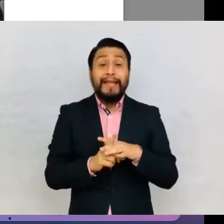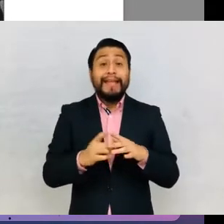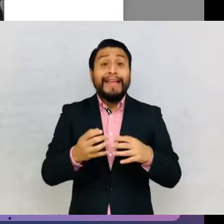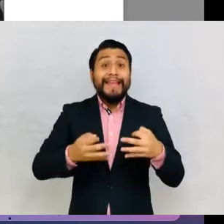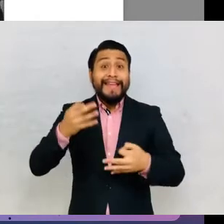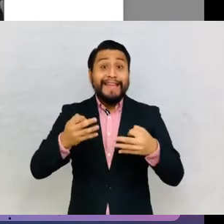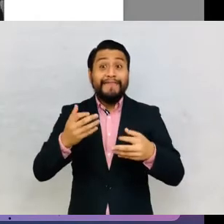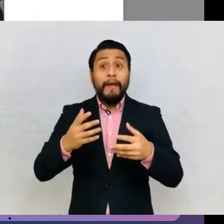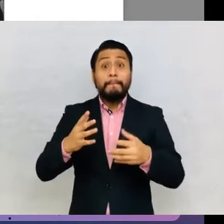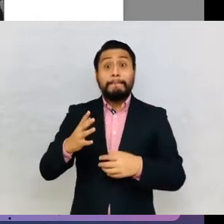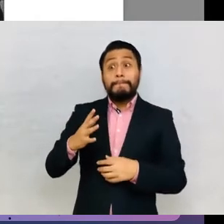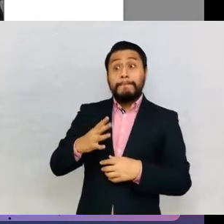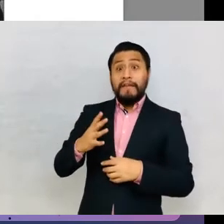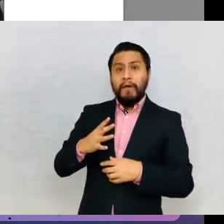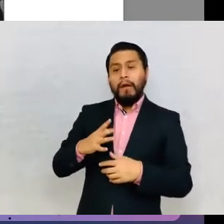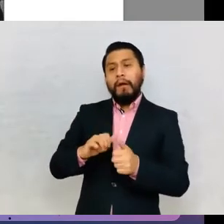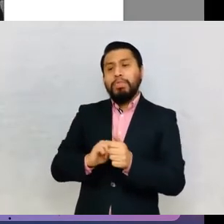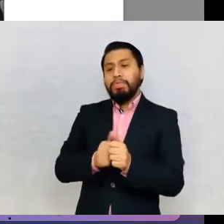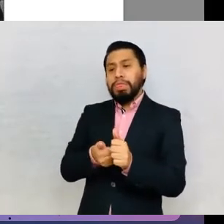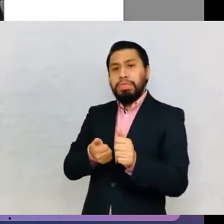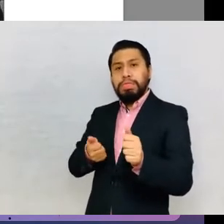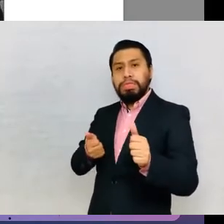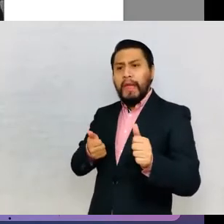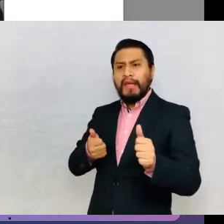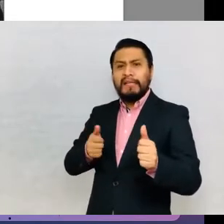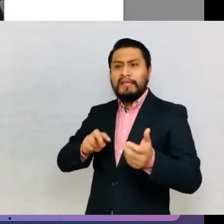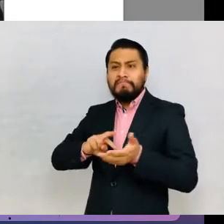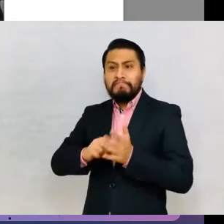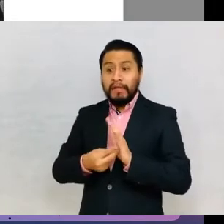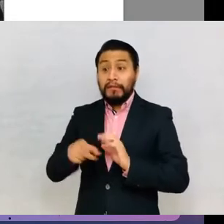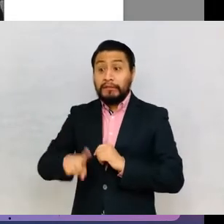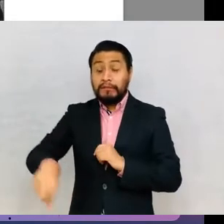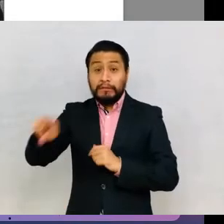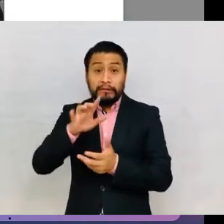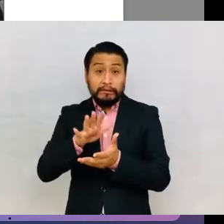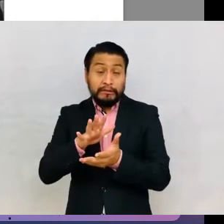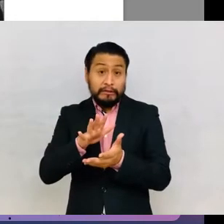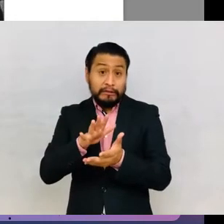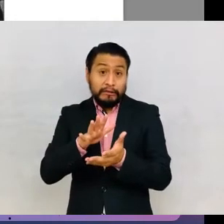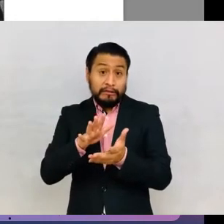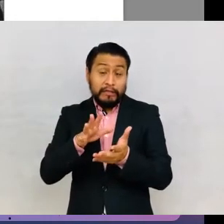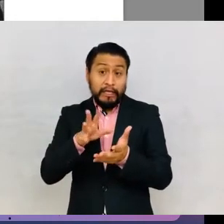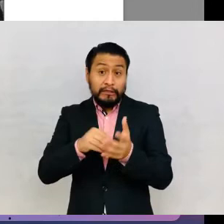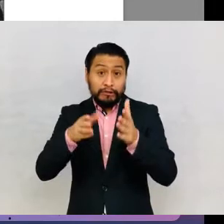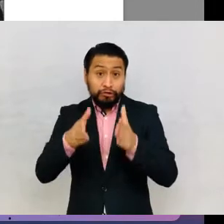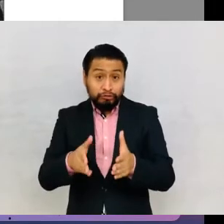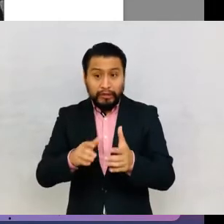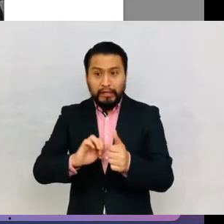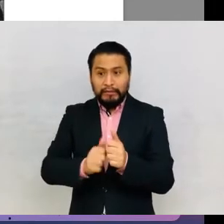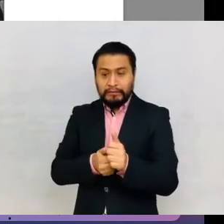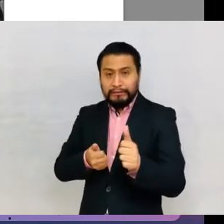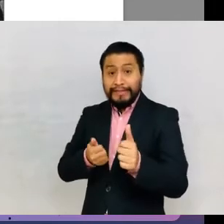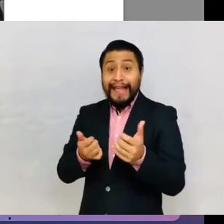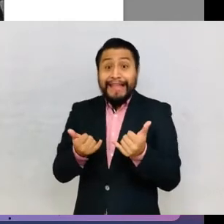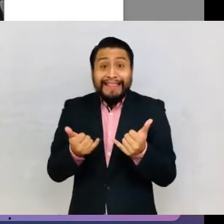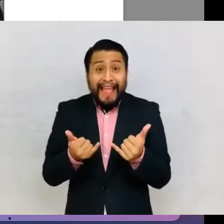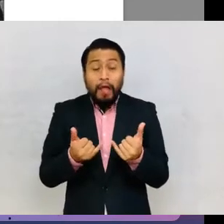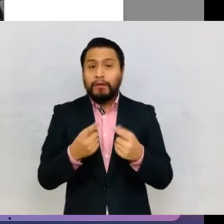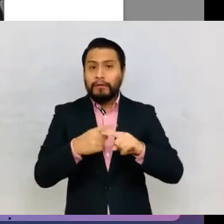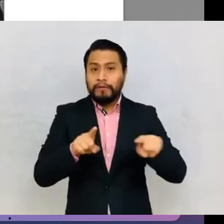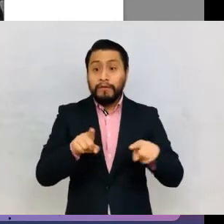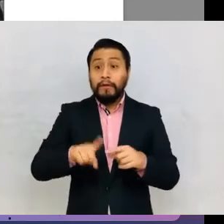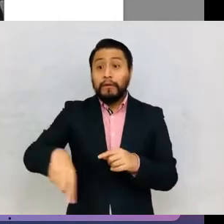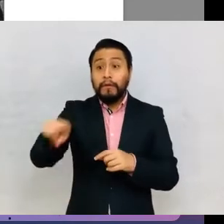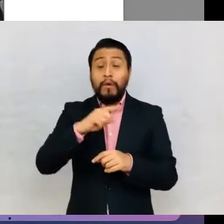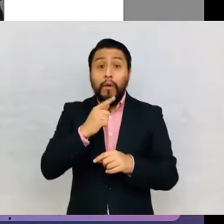before, delay was understood simply to be a lack of punctuality in the student. By the 1920s, delay refers to the student who fails an